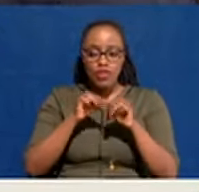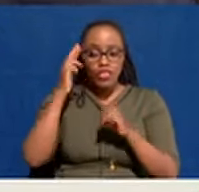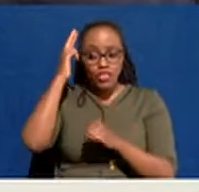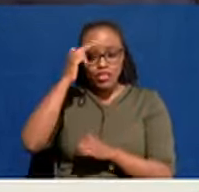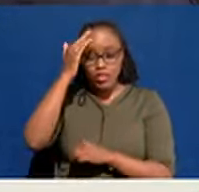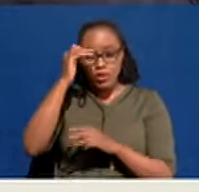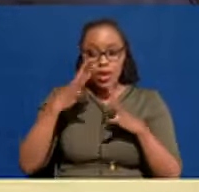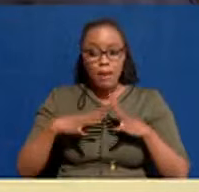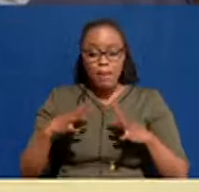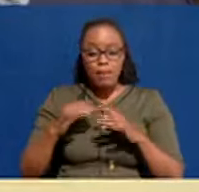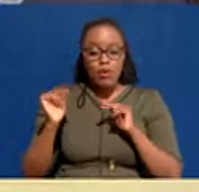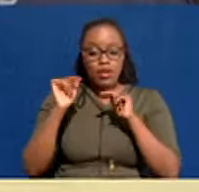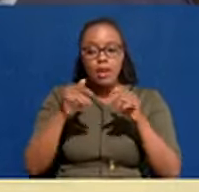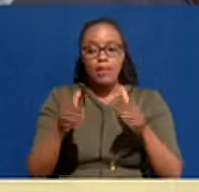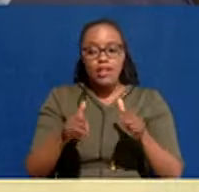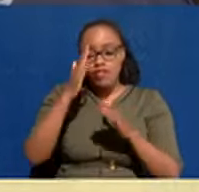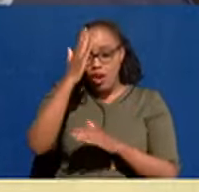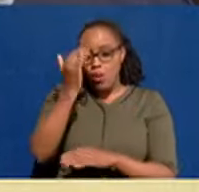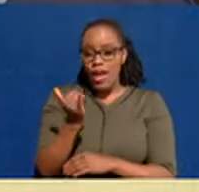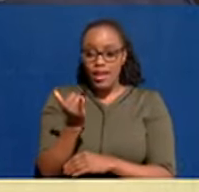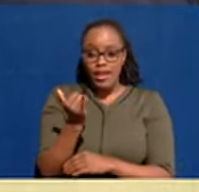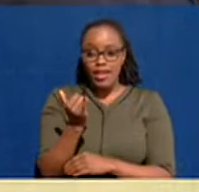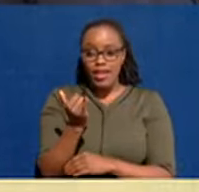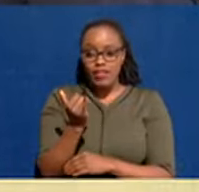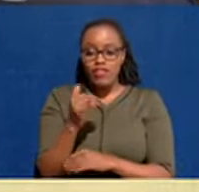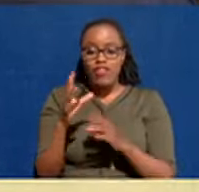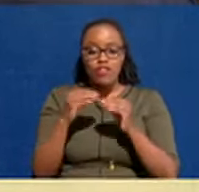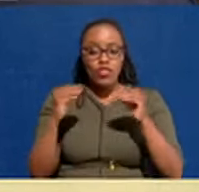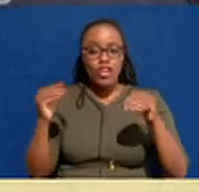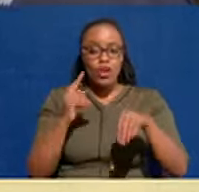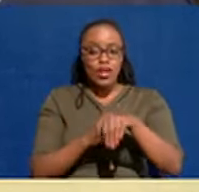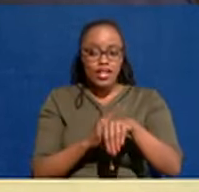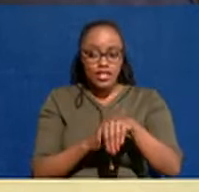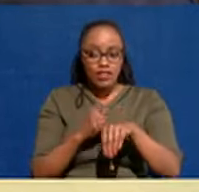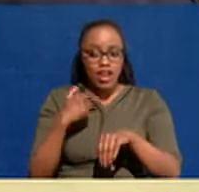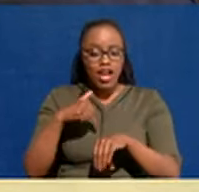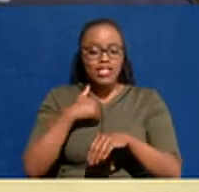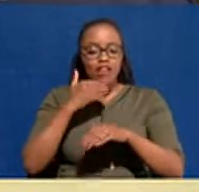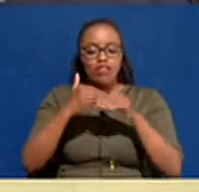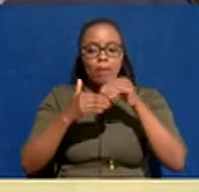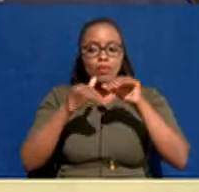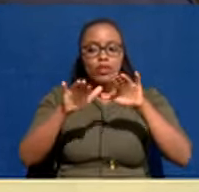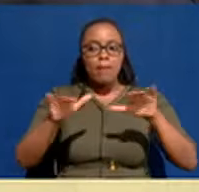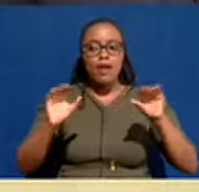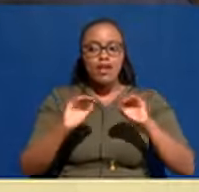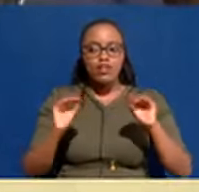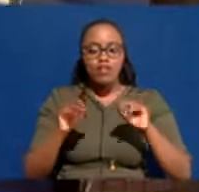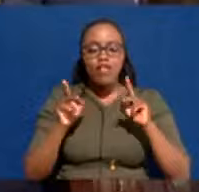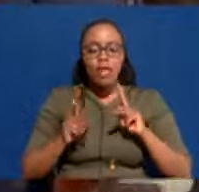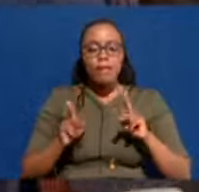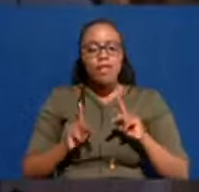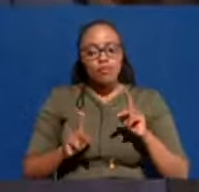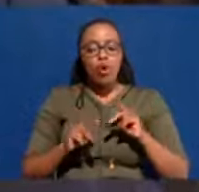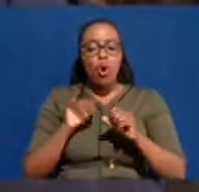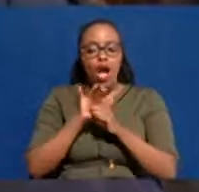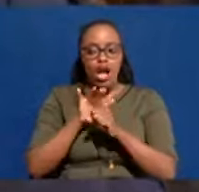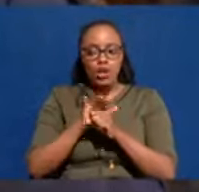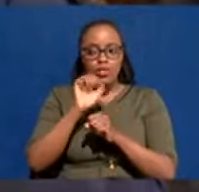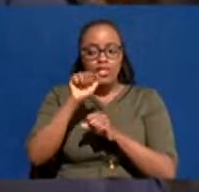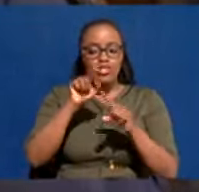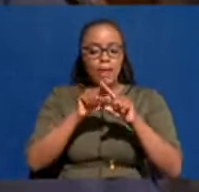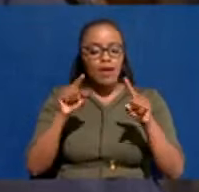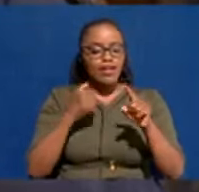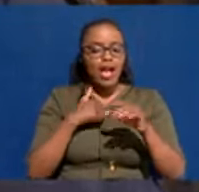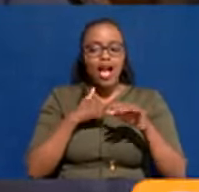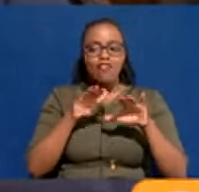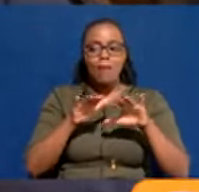why people are in the streets is because for the longest time we have not been building markets. Population has been growing and they have nowhere to